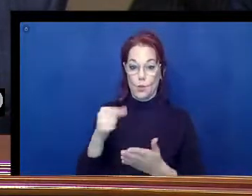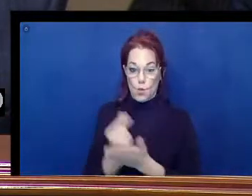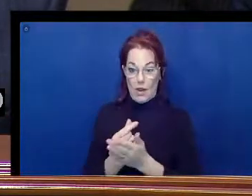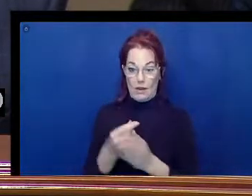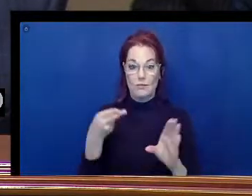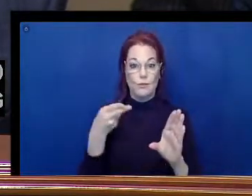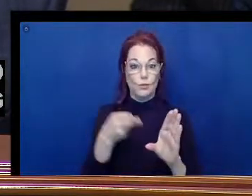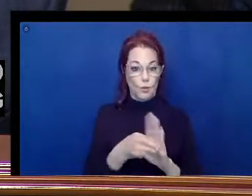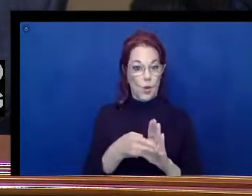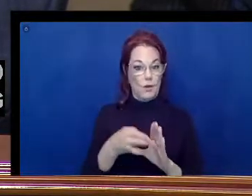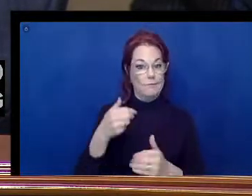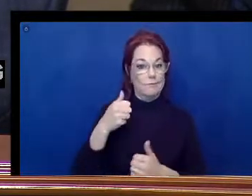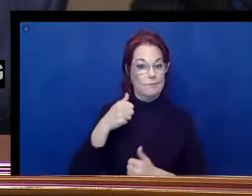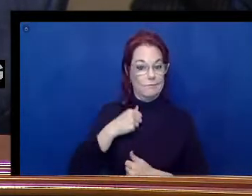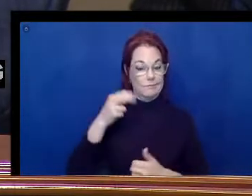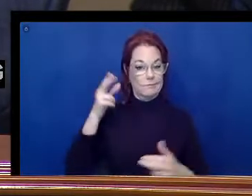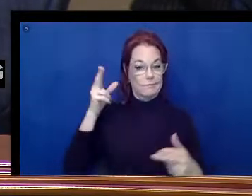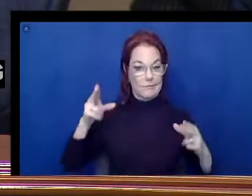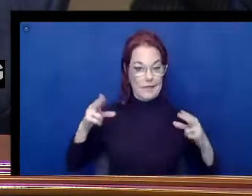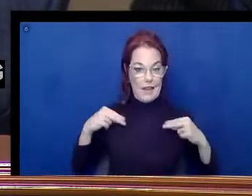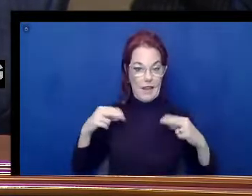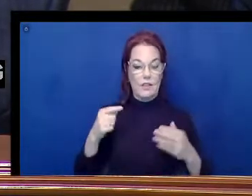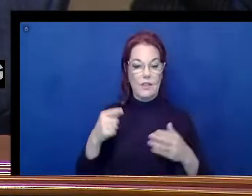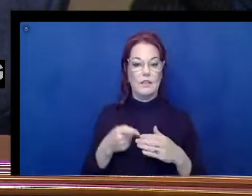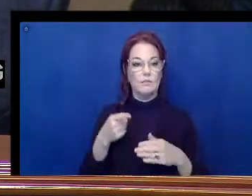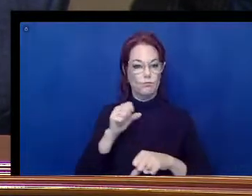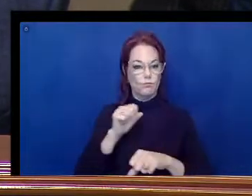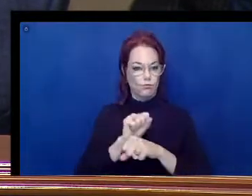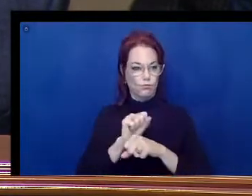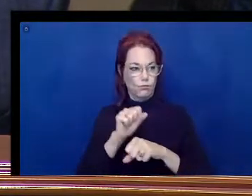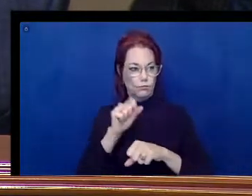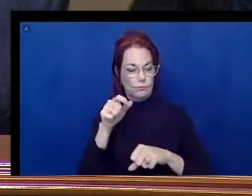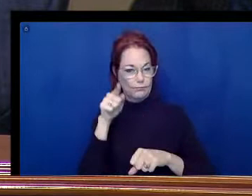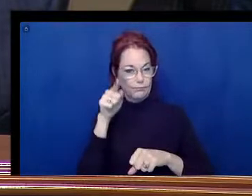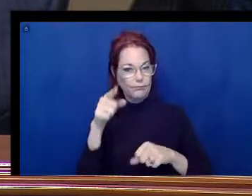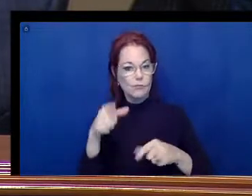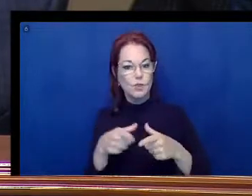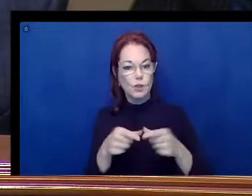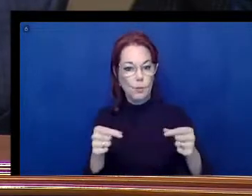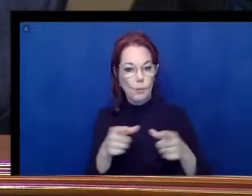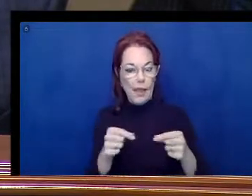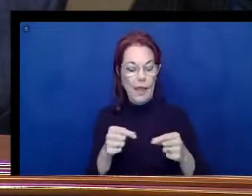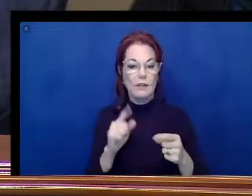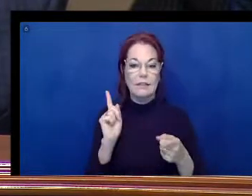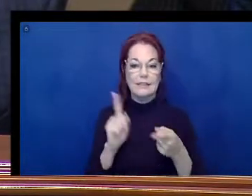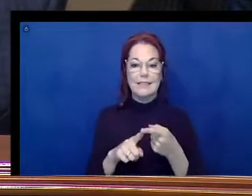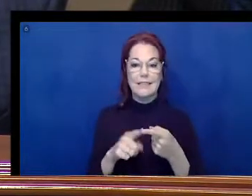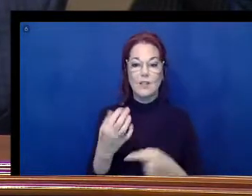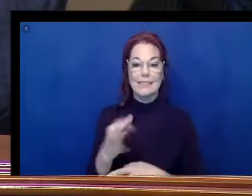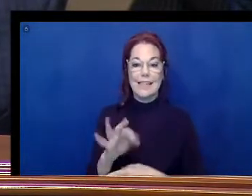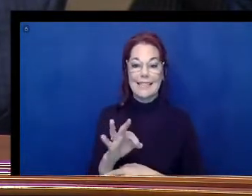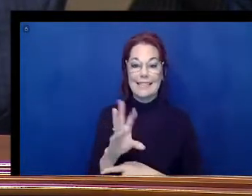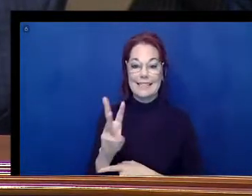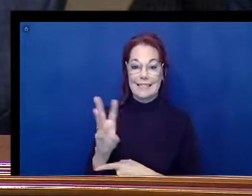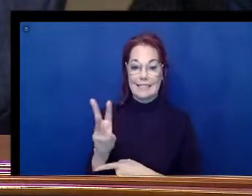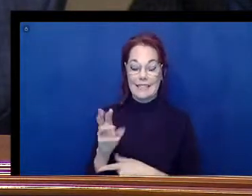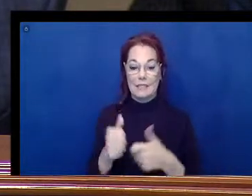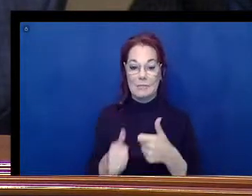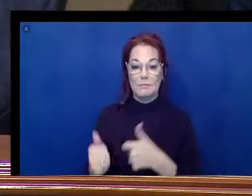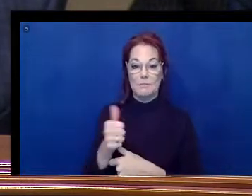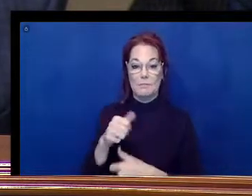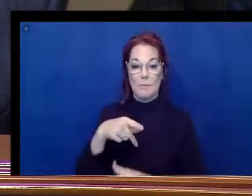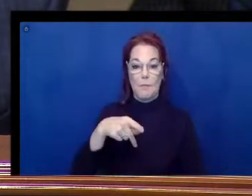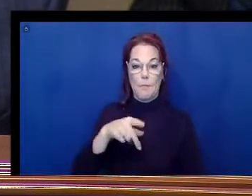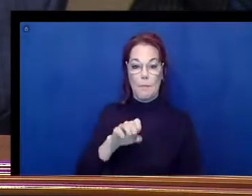served overseas in Japan and was honorably discharged in 1966, having been promoted to Petty Officer Second Class.